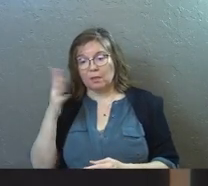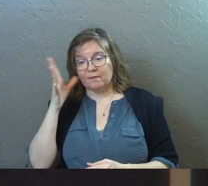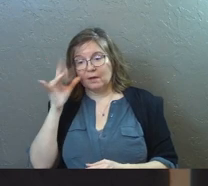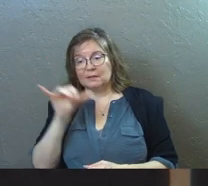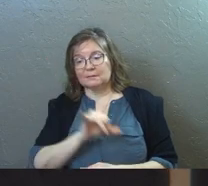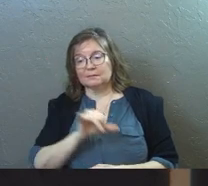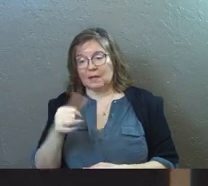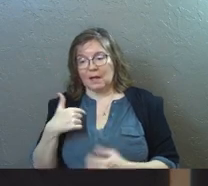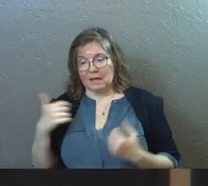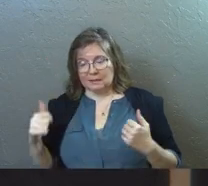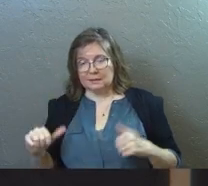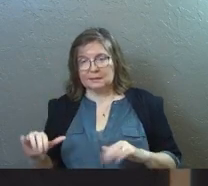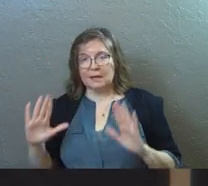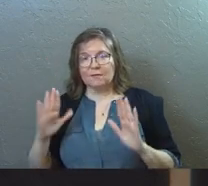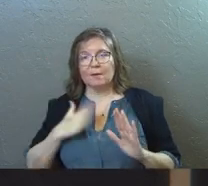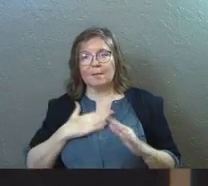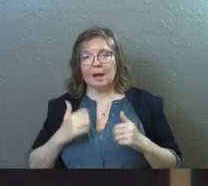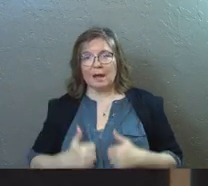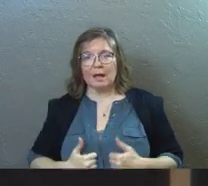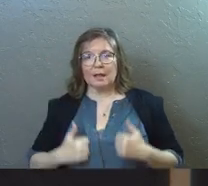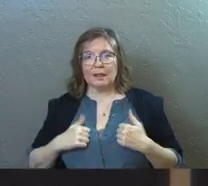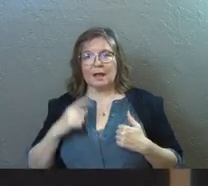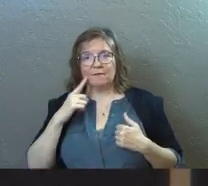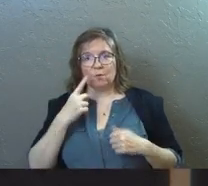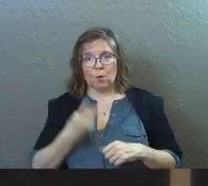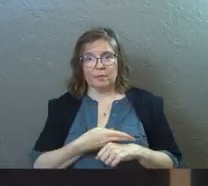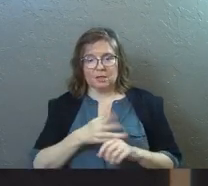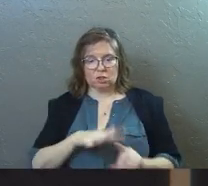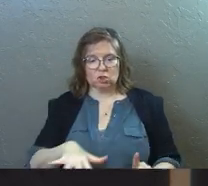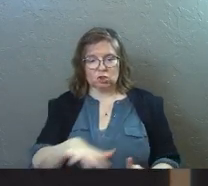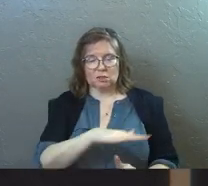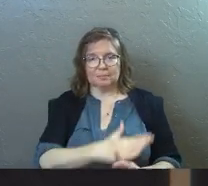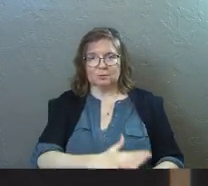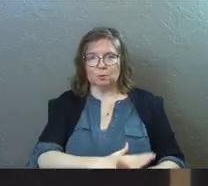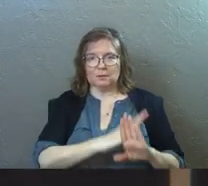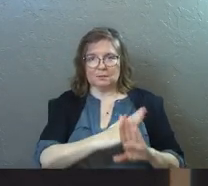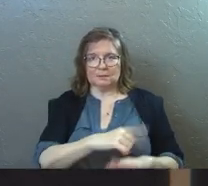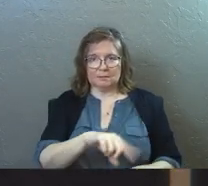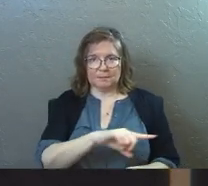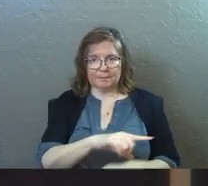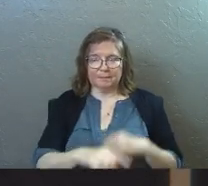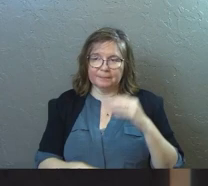know the father. So I sacrifice my life for the sheep. There he is in the gate again.